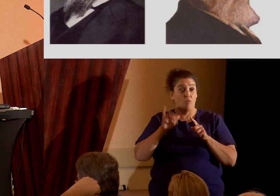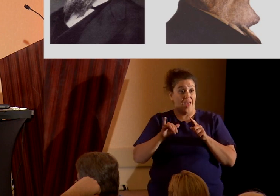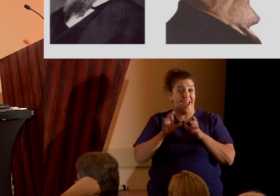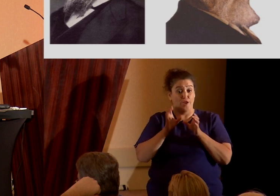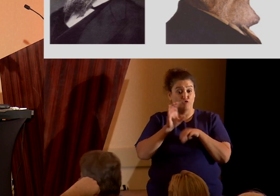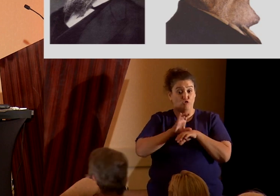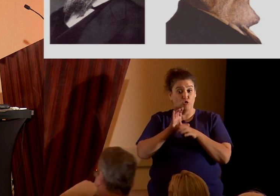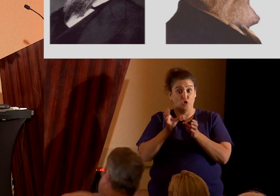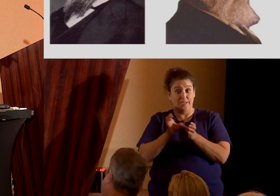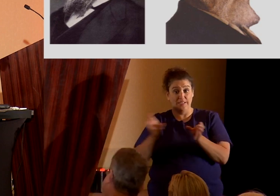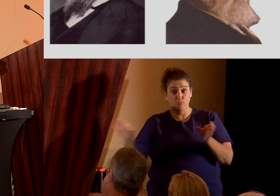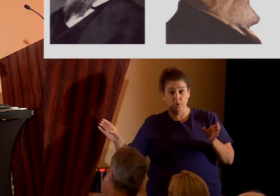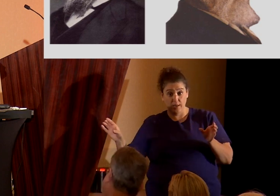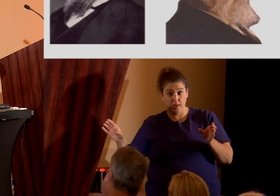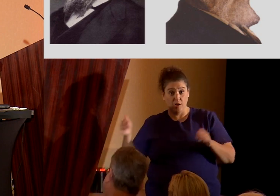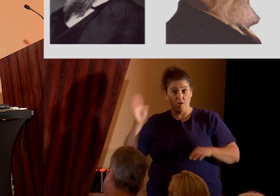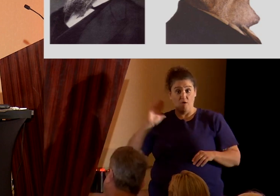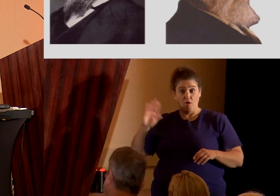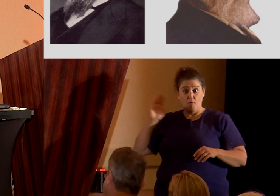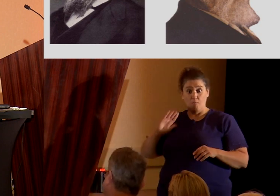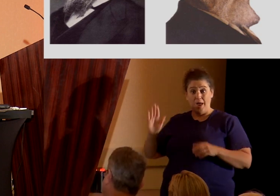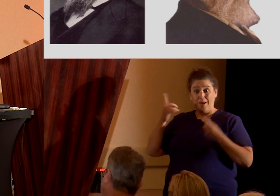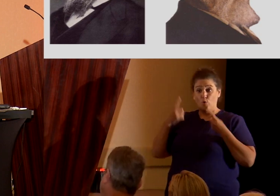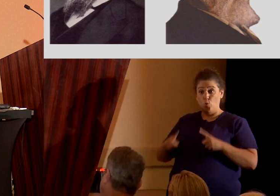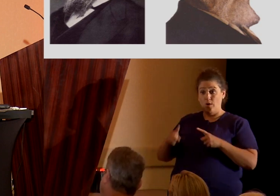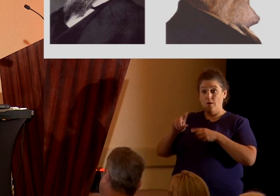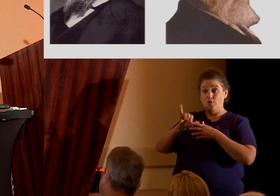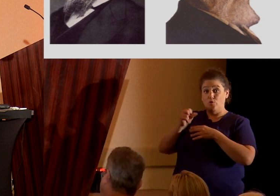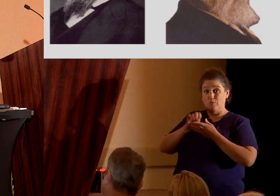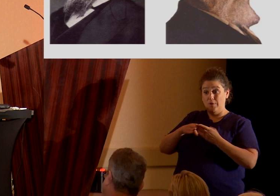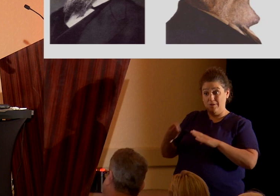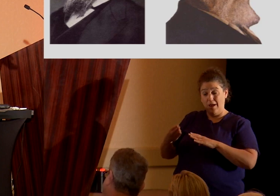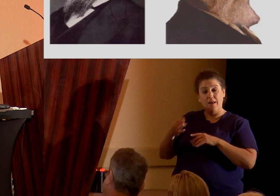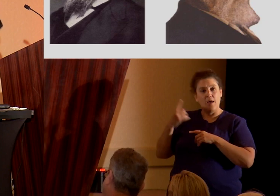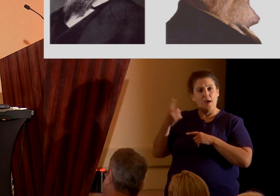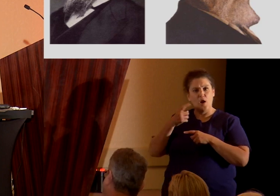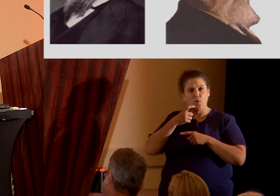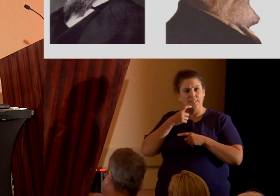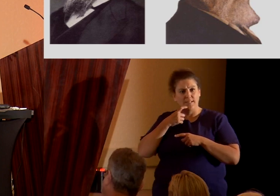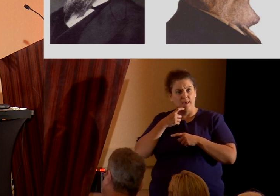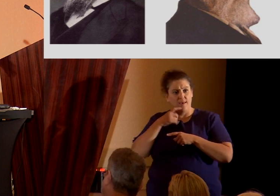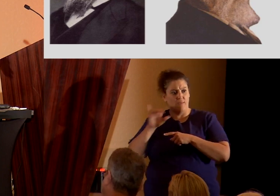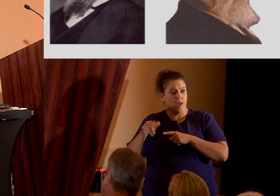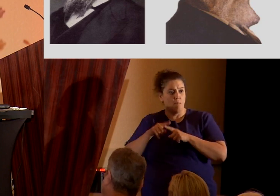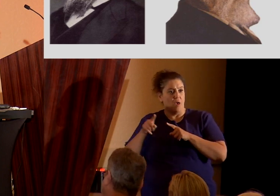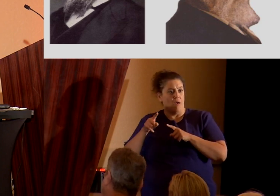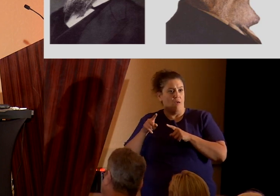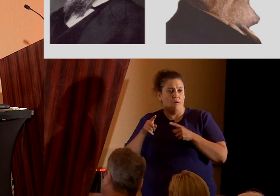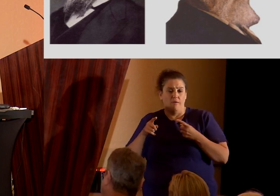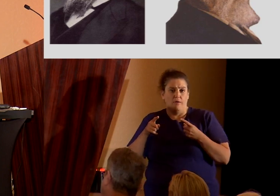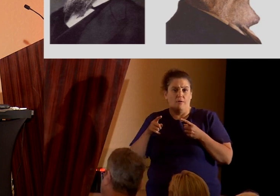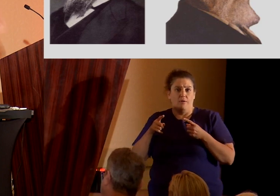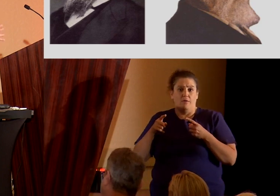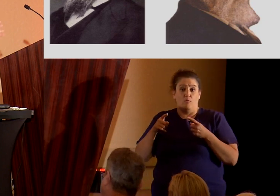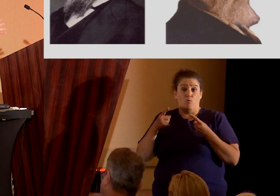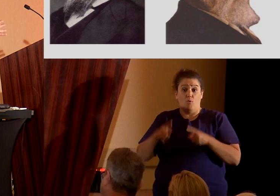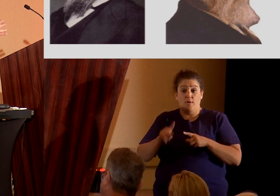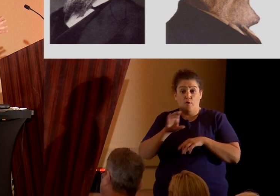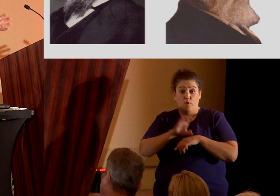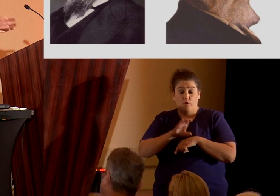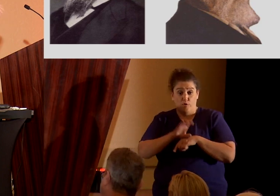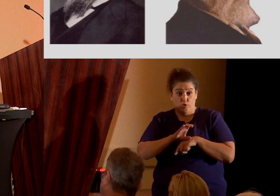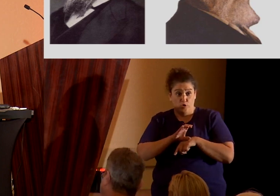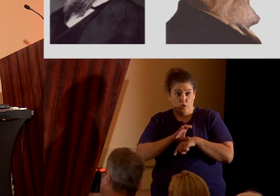back when, uh, the, the succession crisis happened had always said this was the true, uh, that this was the case. So when the church